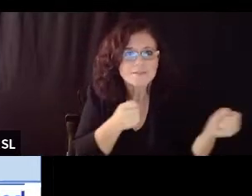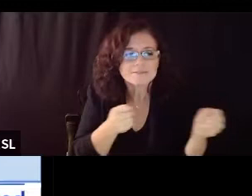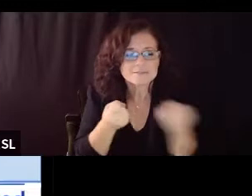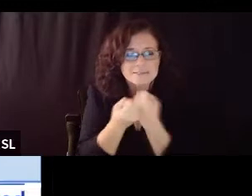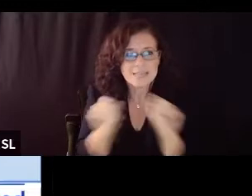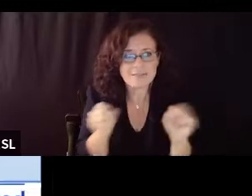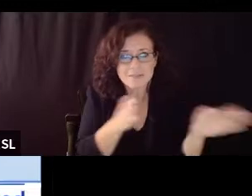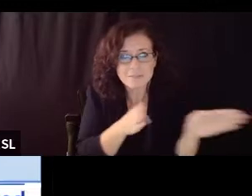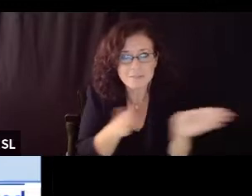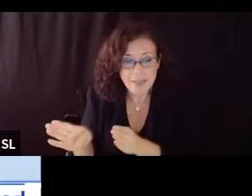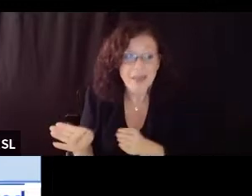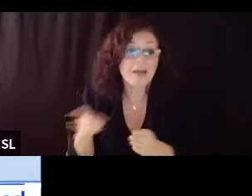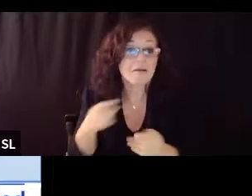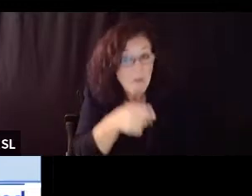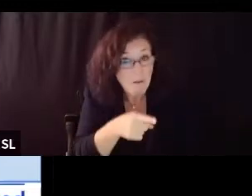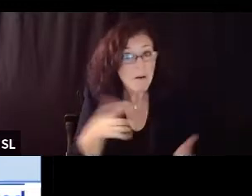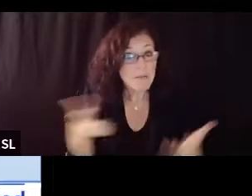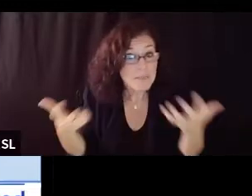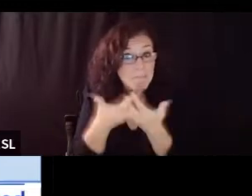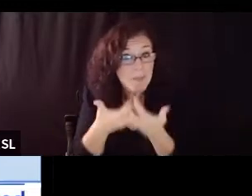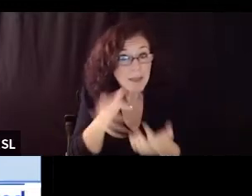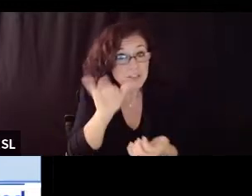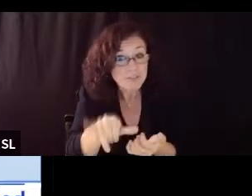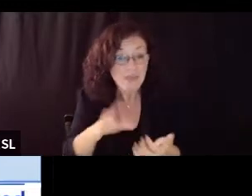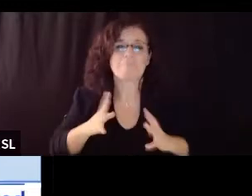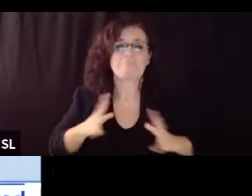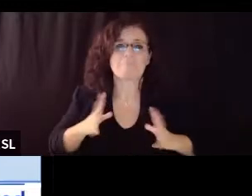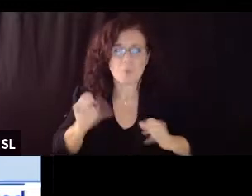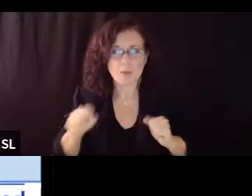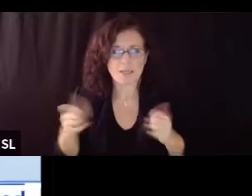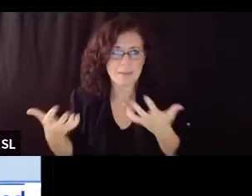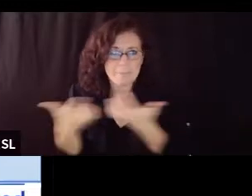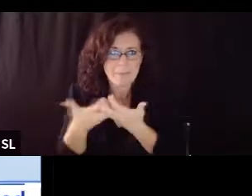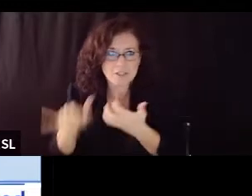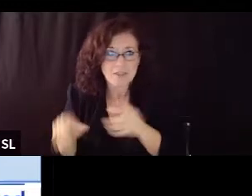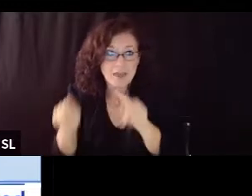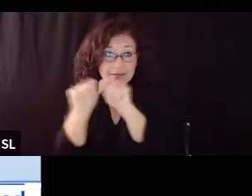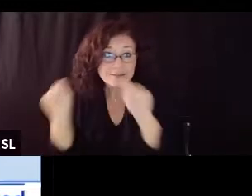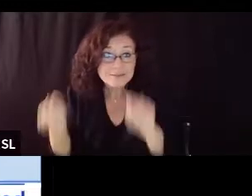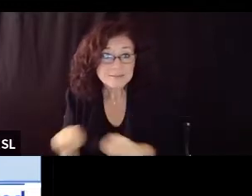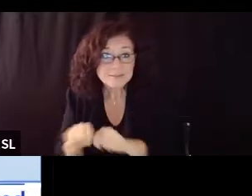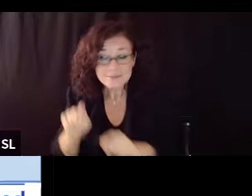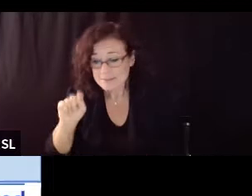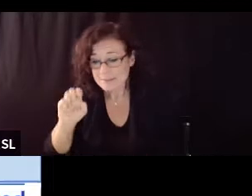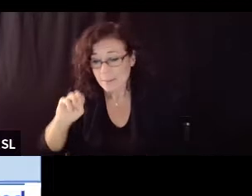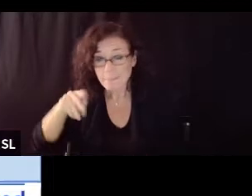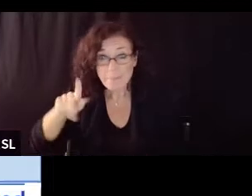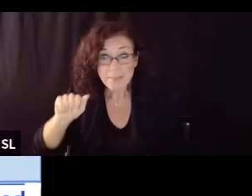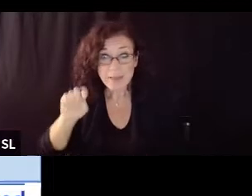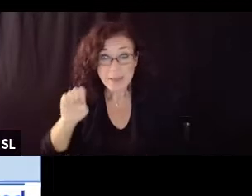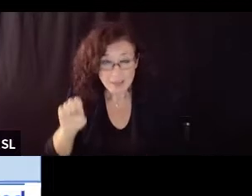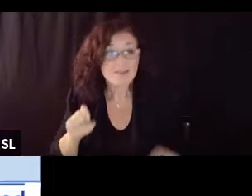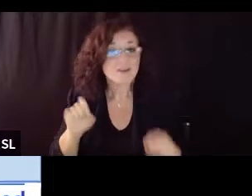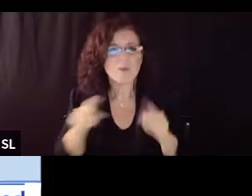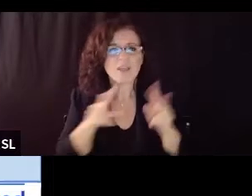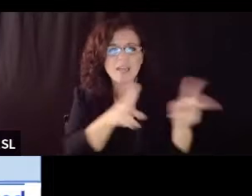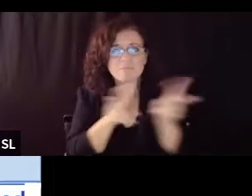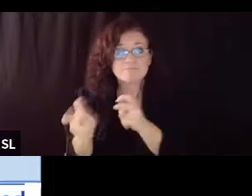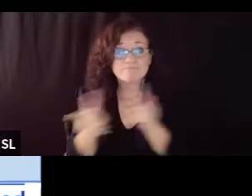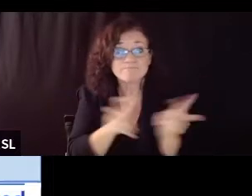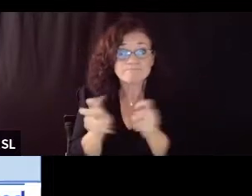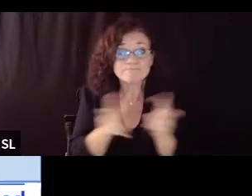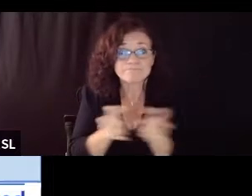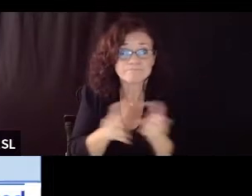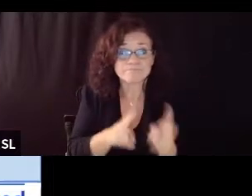confident that as soon as that template comes out we'll be ready to drop all that information to the new template if that may be the case